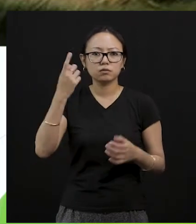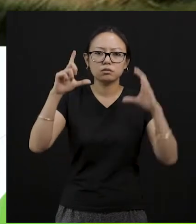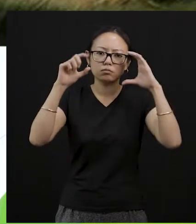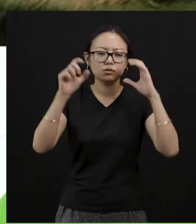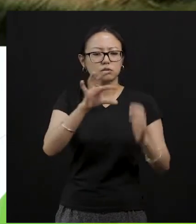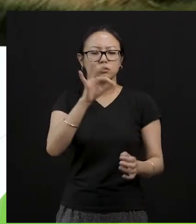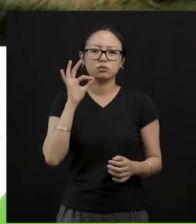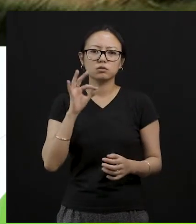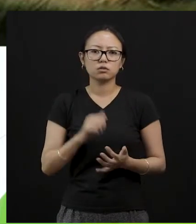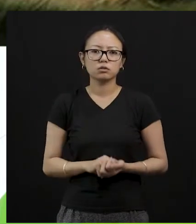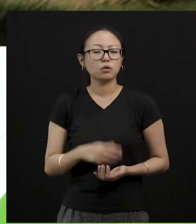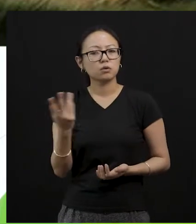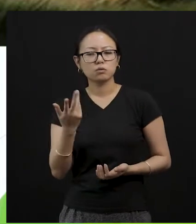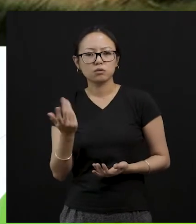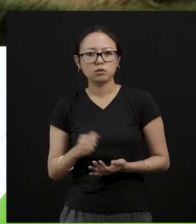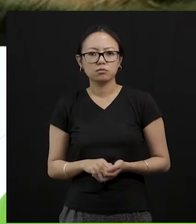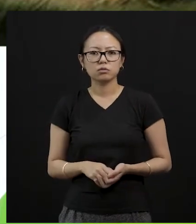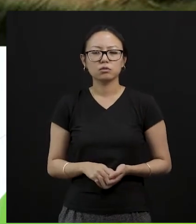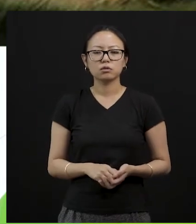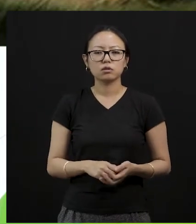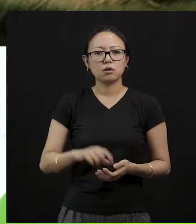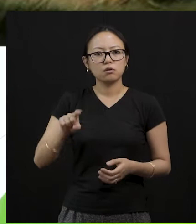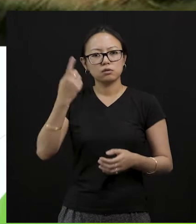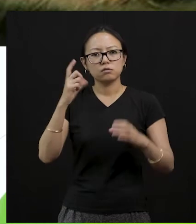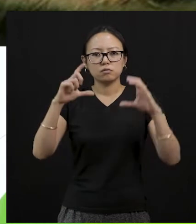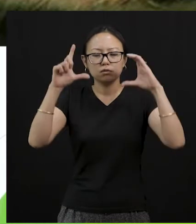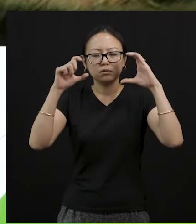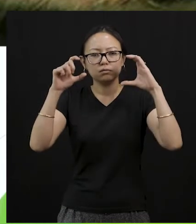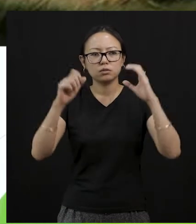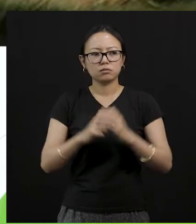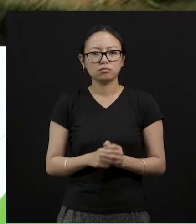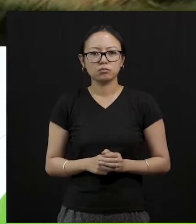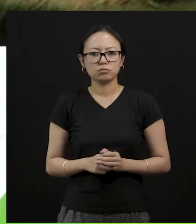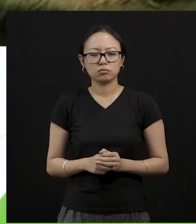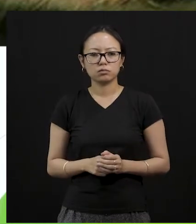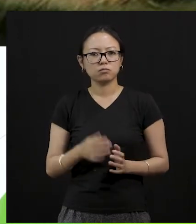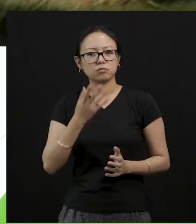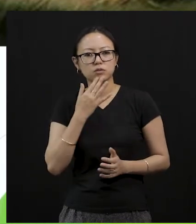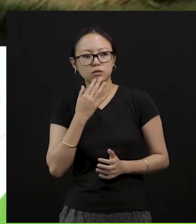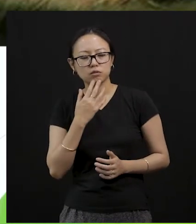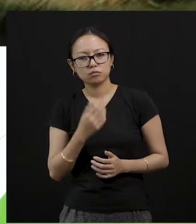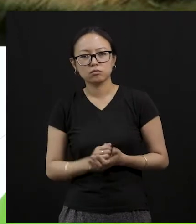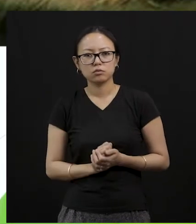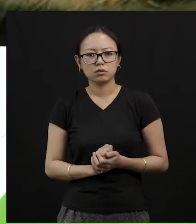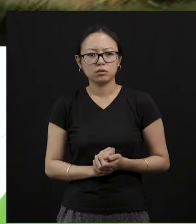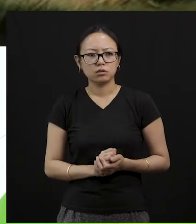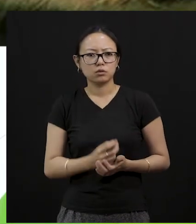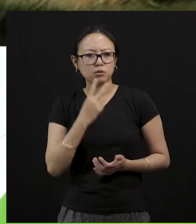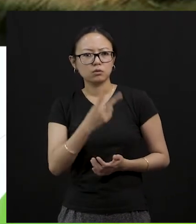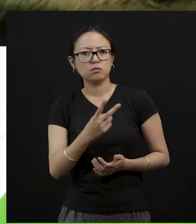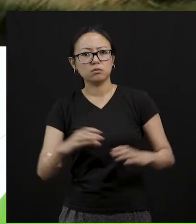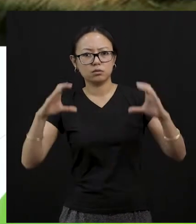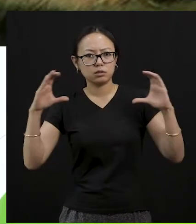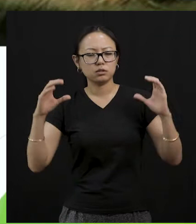the first picture is more livelier as compared to the second. And I personally is also gonna go for the